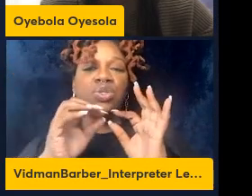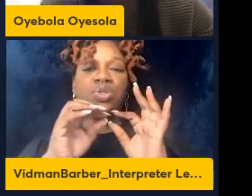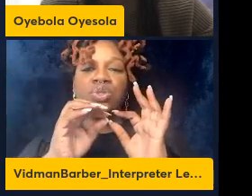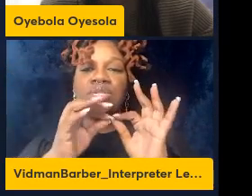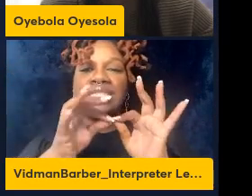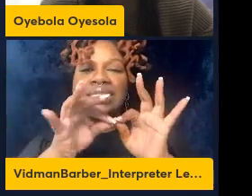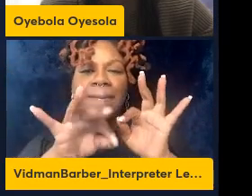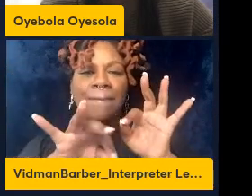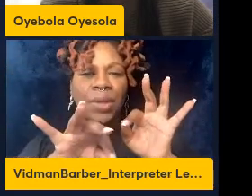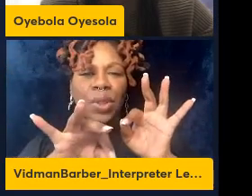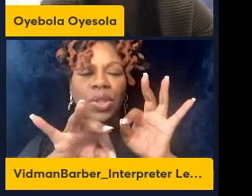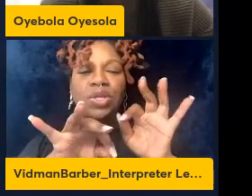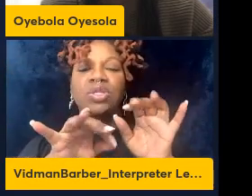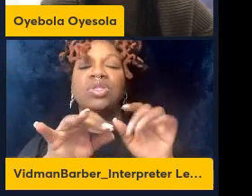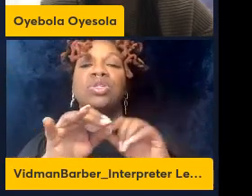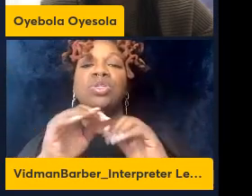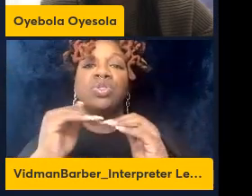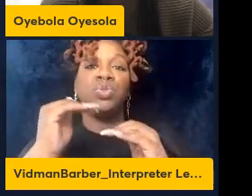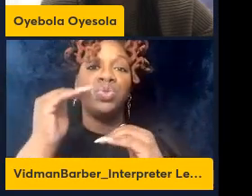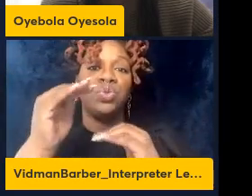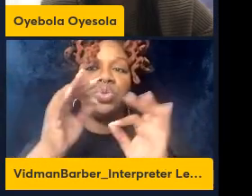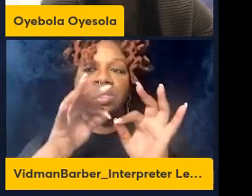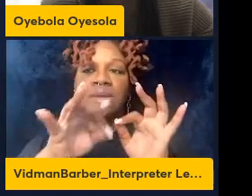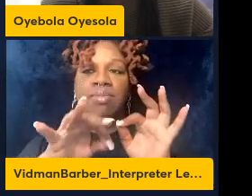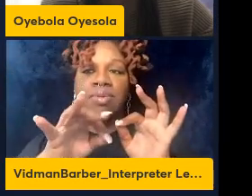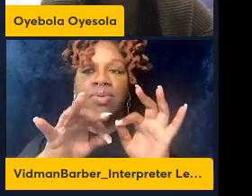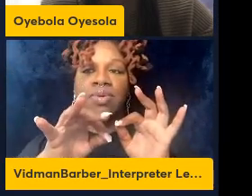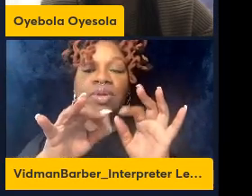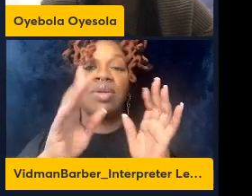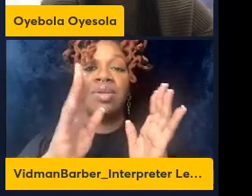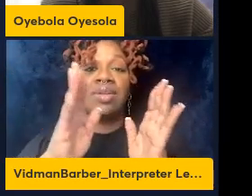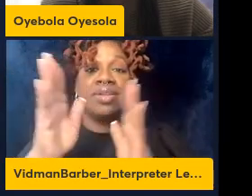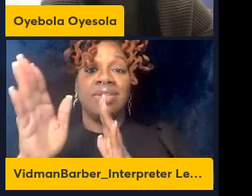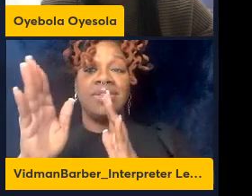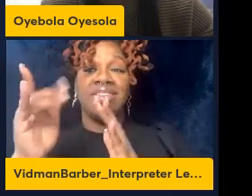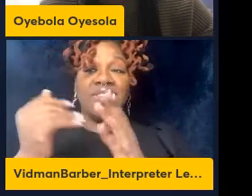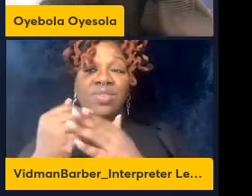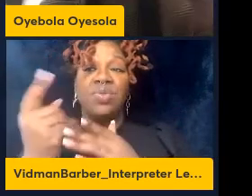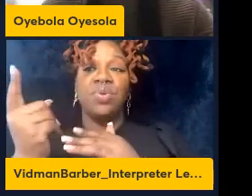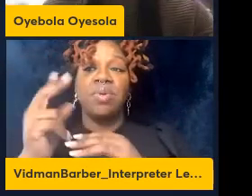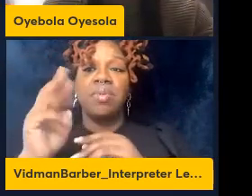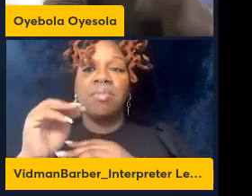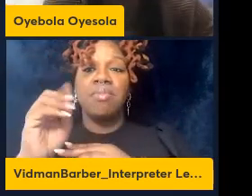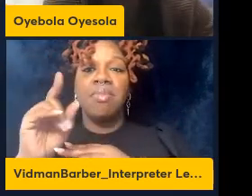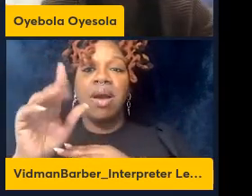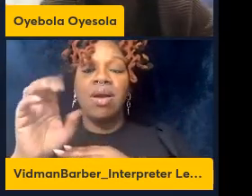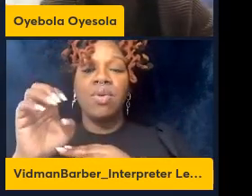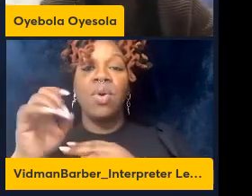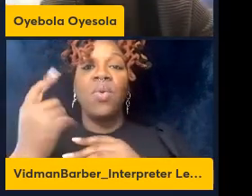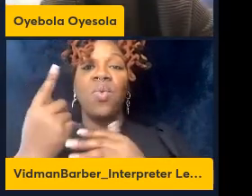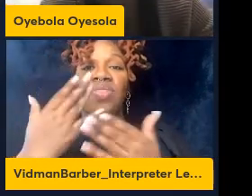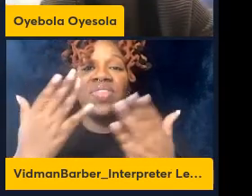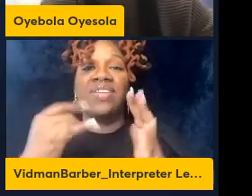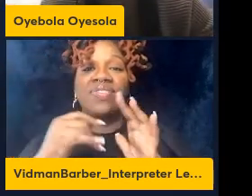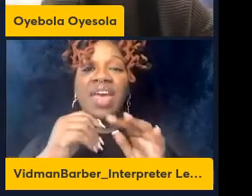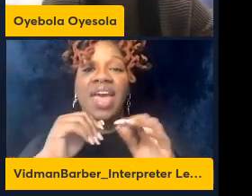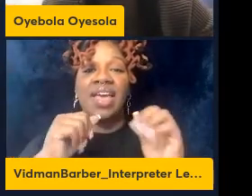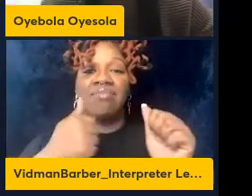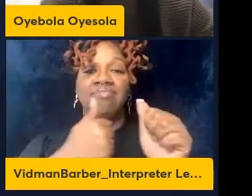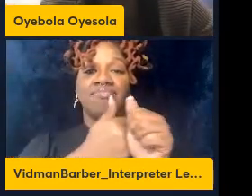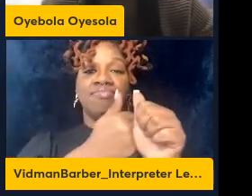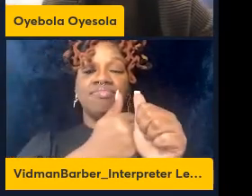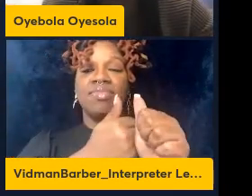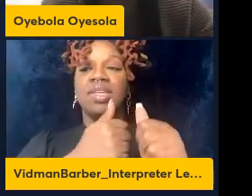what we have is that the main thing that is driving higher the immune variation in composition or in the